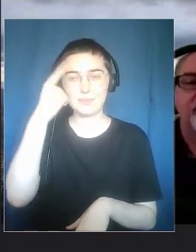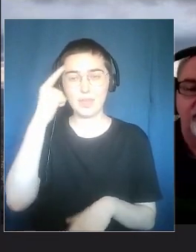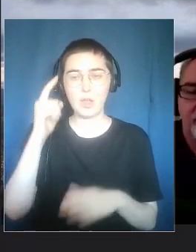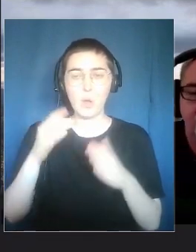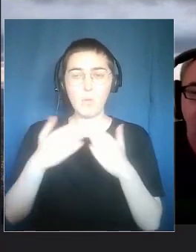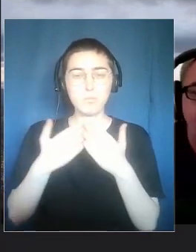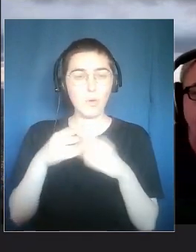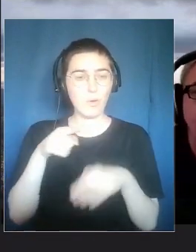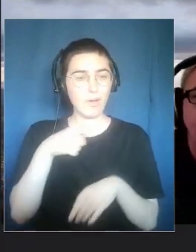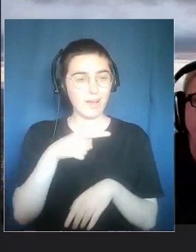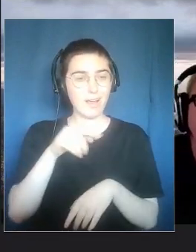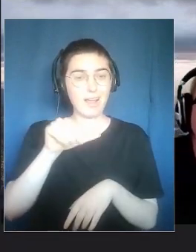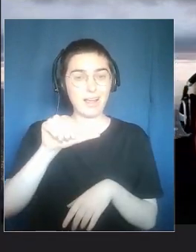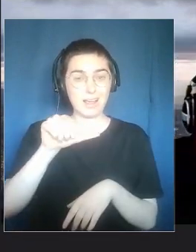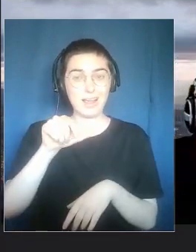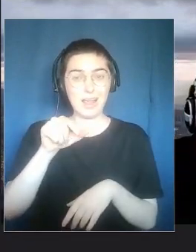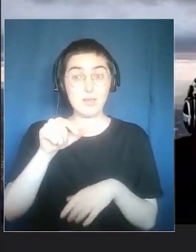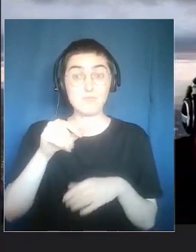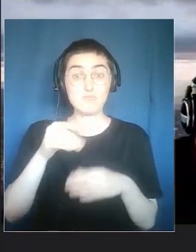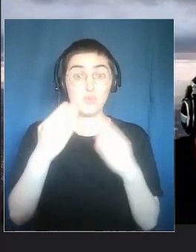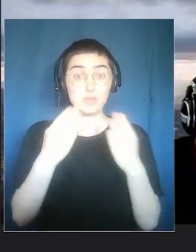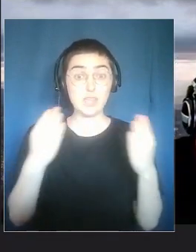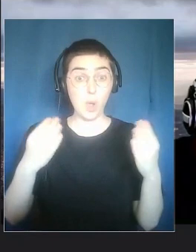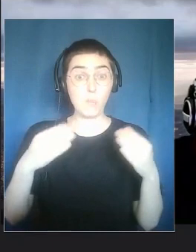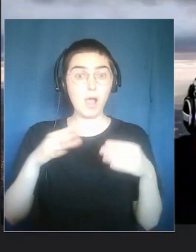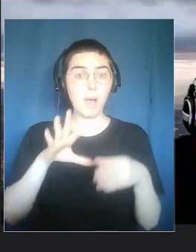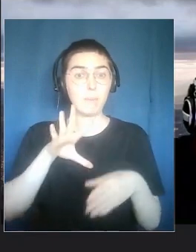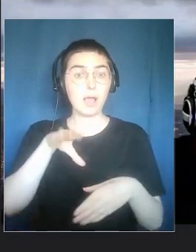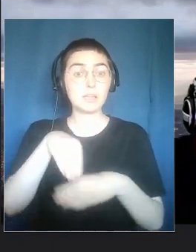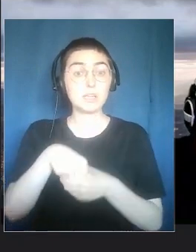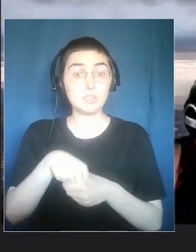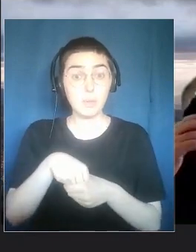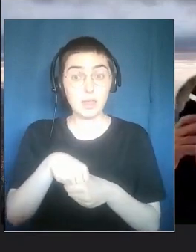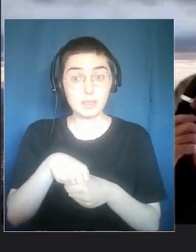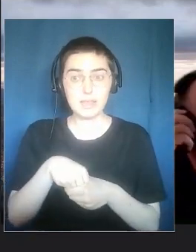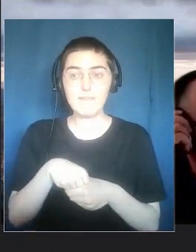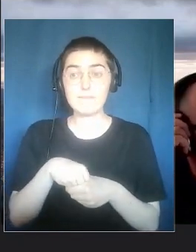by Nina Simon, Participative Museum, starts with,